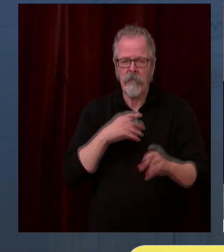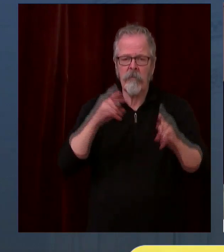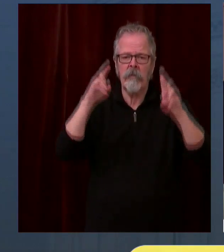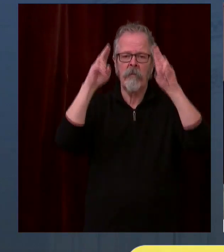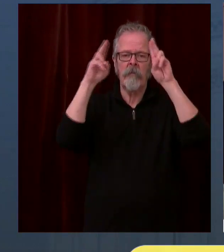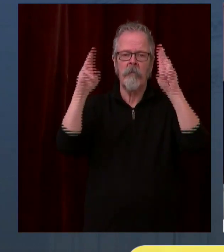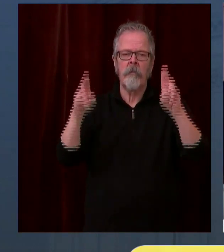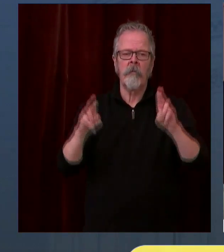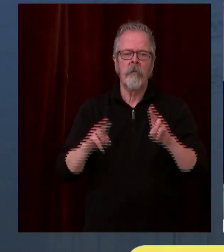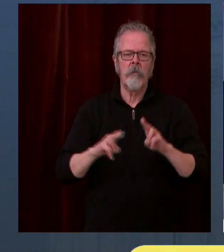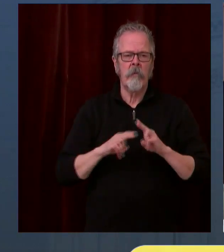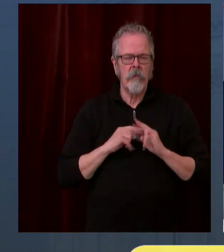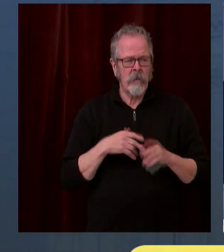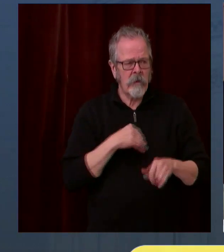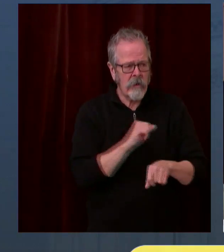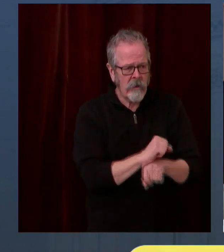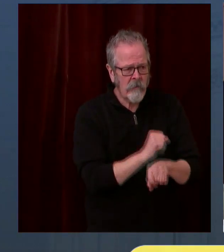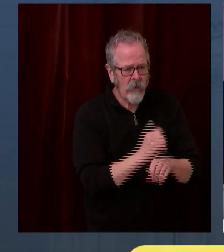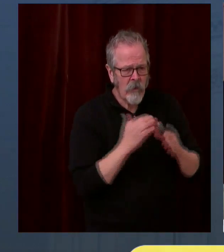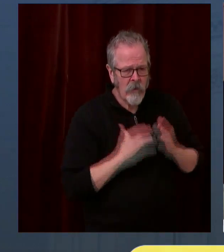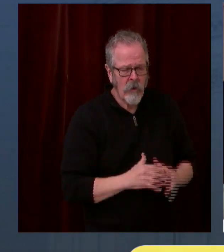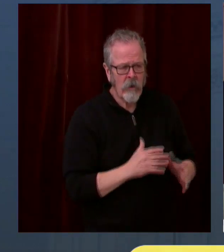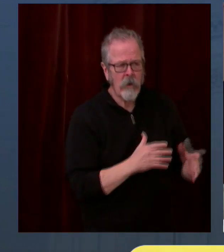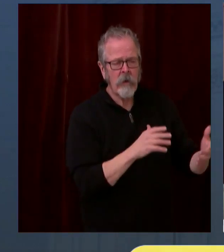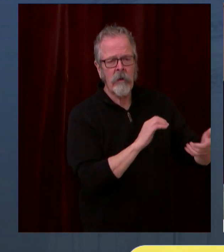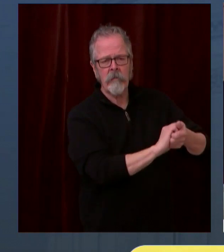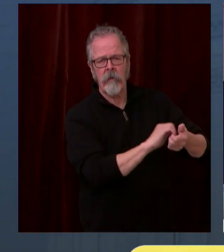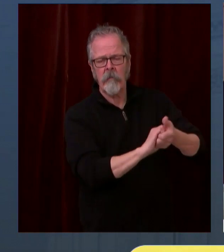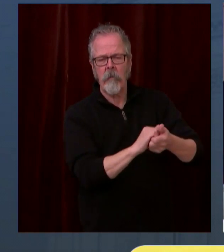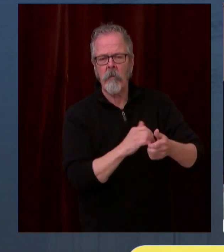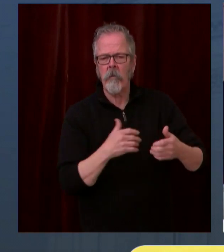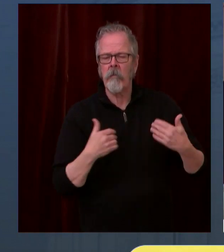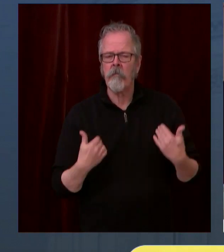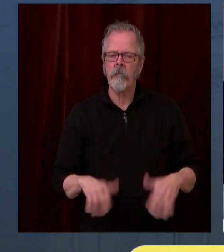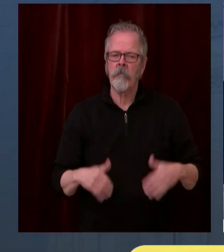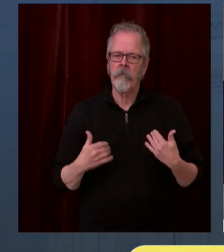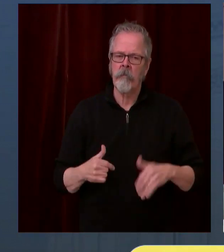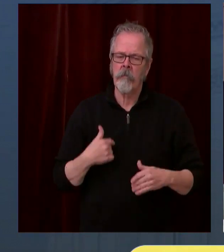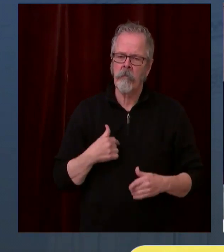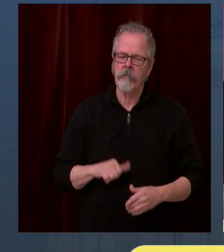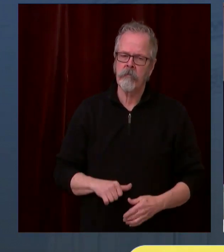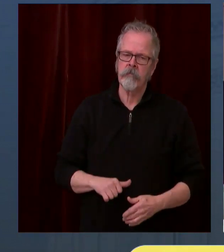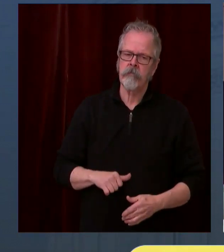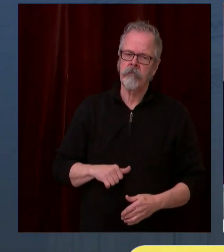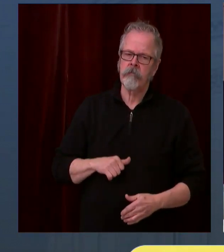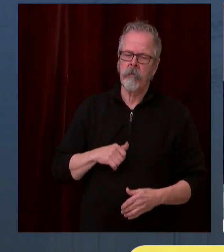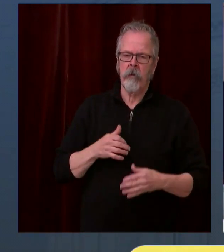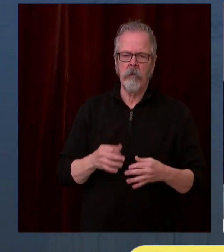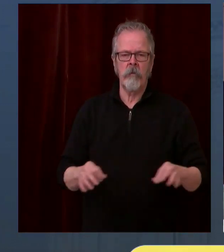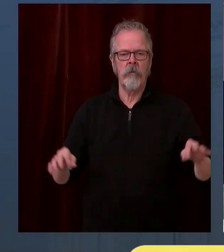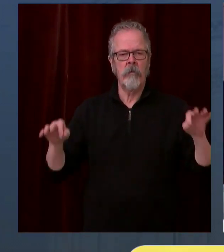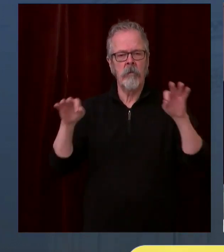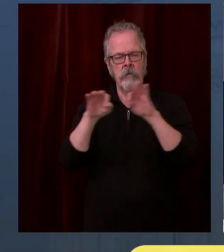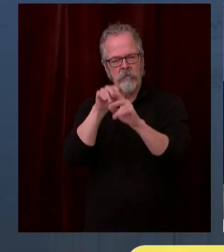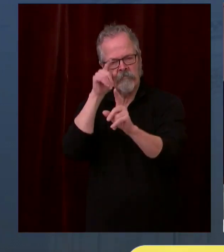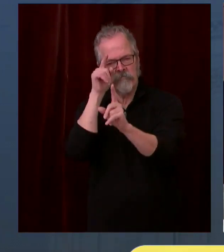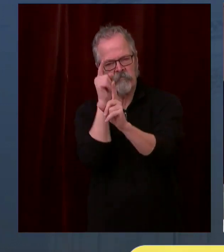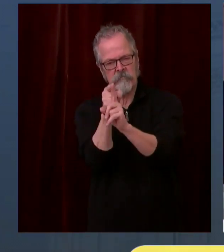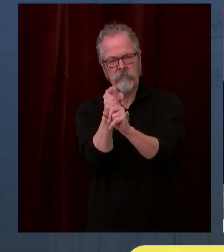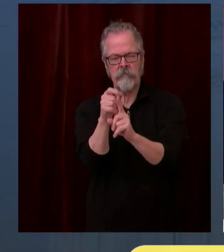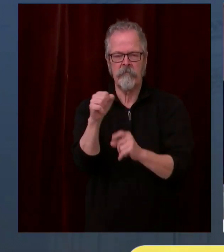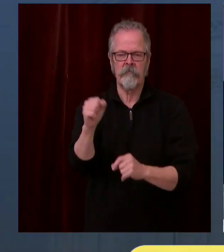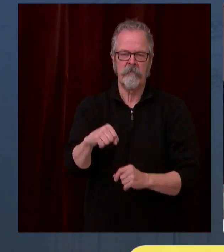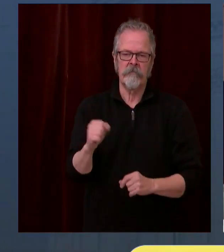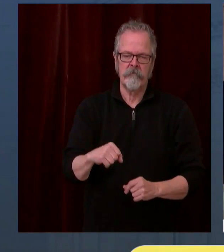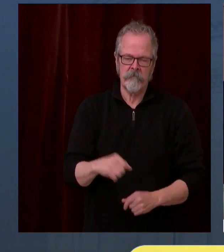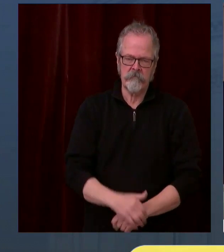business community to assist in this critical mission. Kaiser Permanente, what are we giving to this effort?